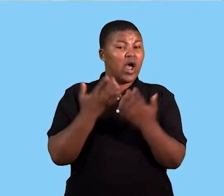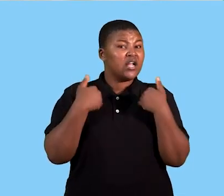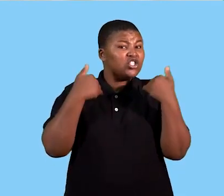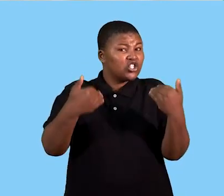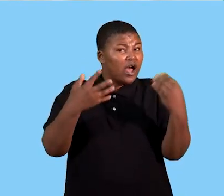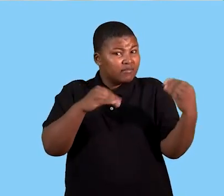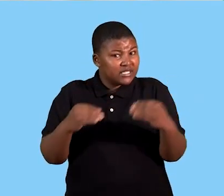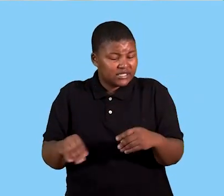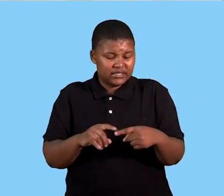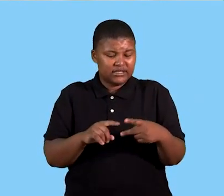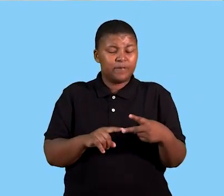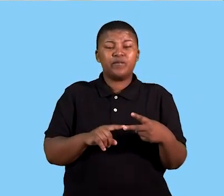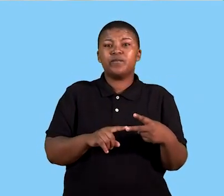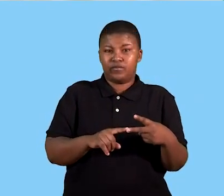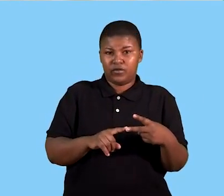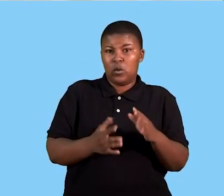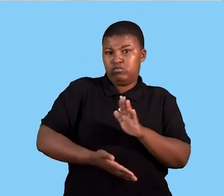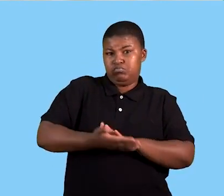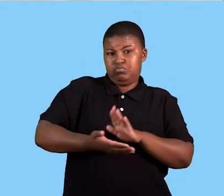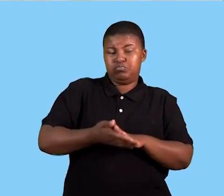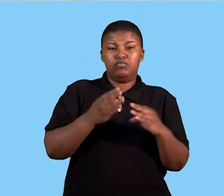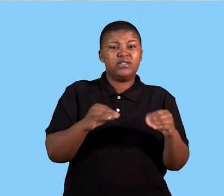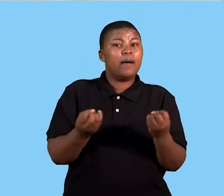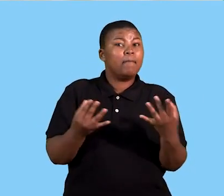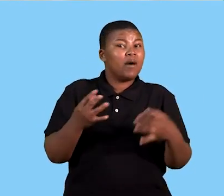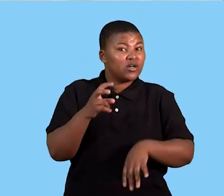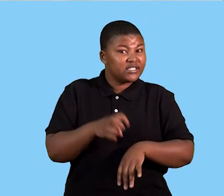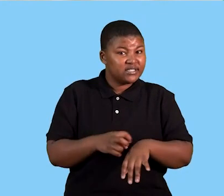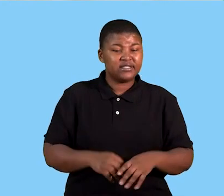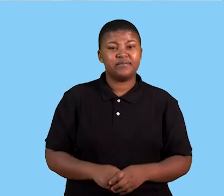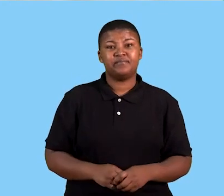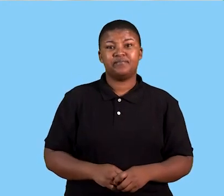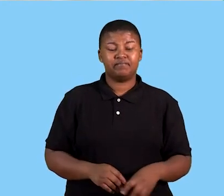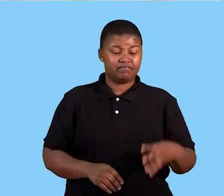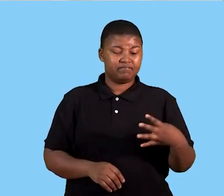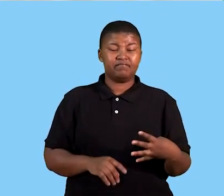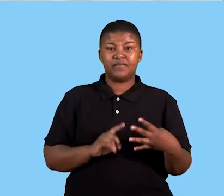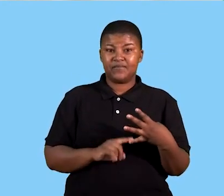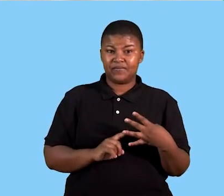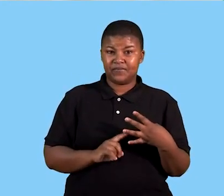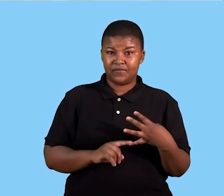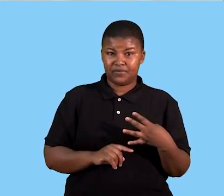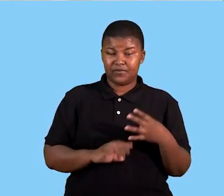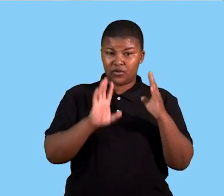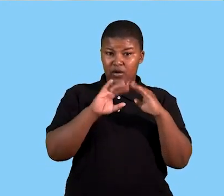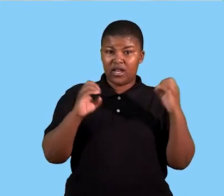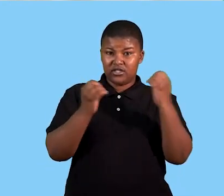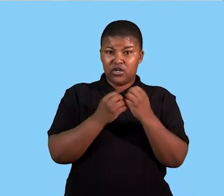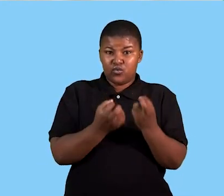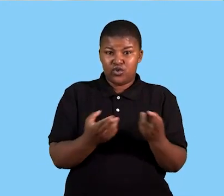to firstly start our business and to run our business? Then our fourth